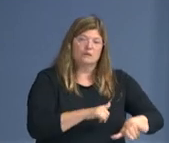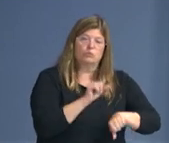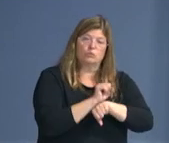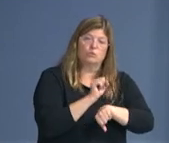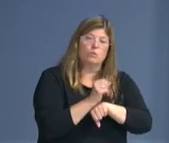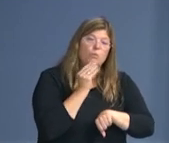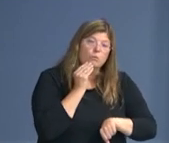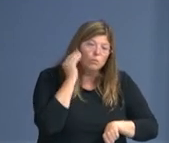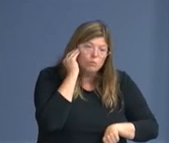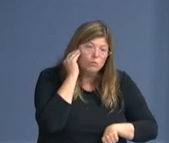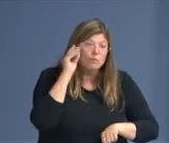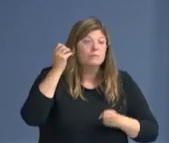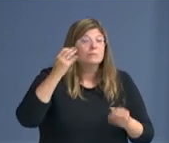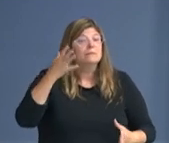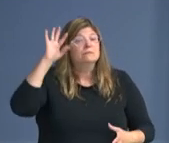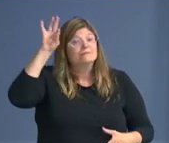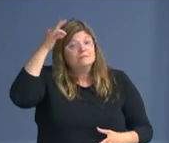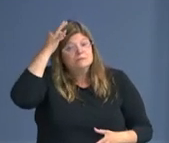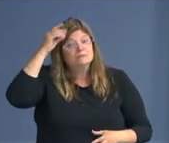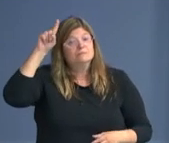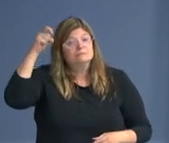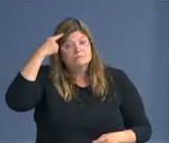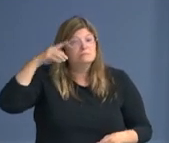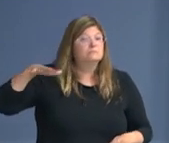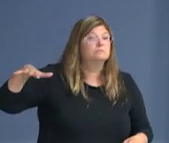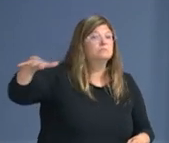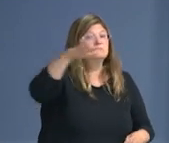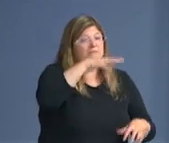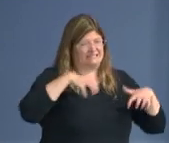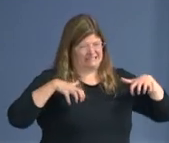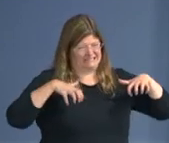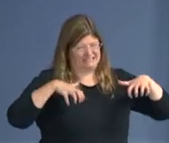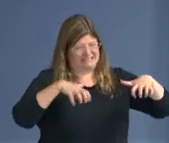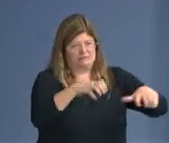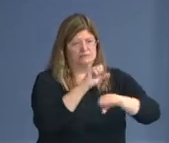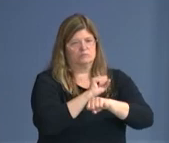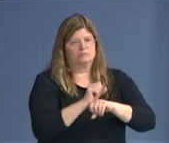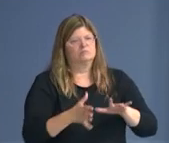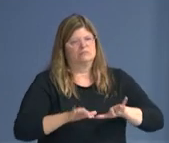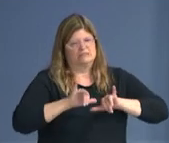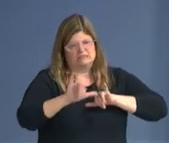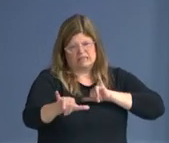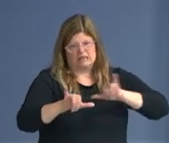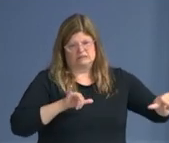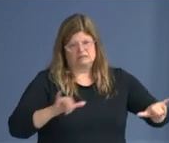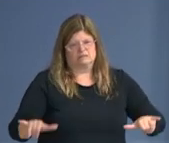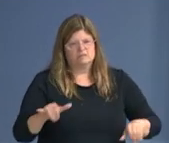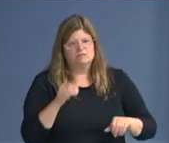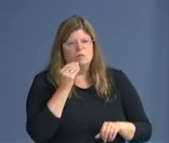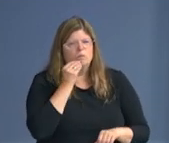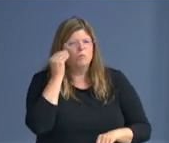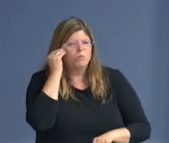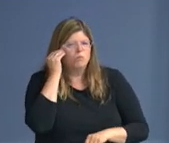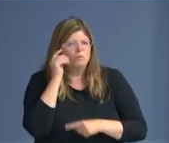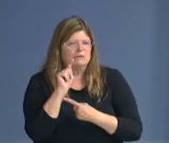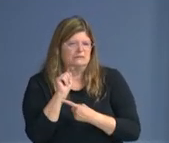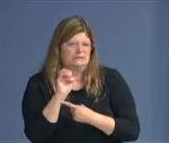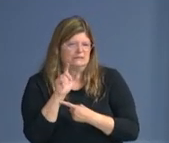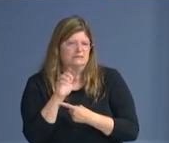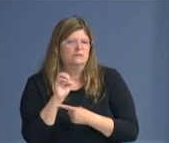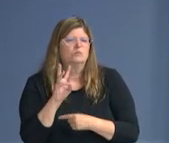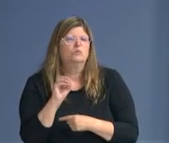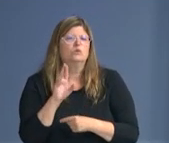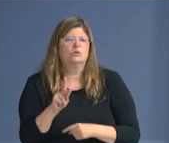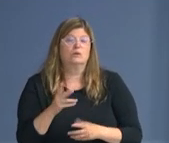uh, uh, delay, uh, having high risk, uh, activities such as bars and nightclubs and large venues,